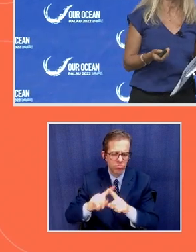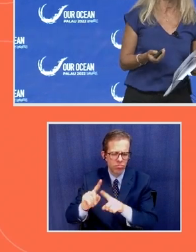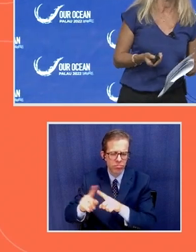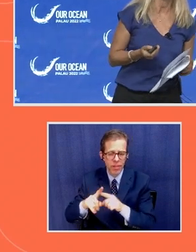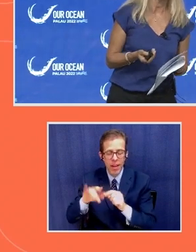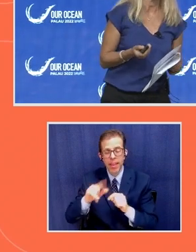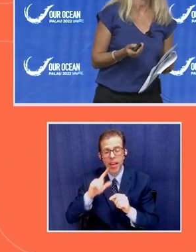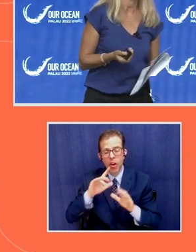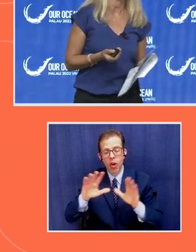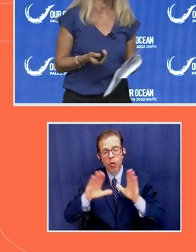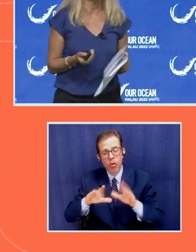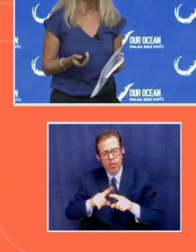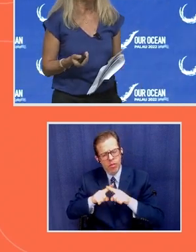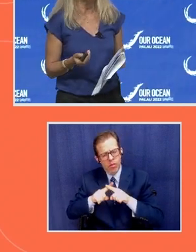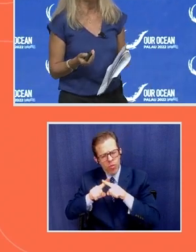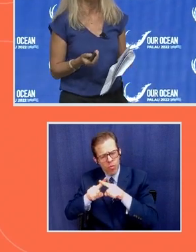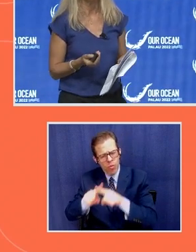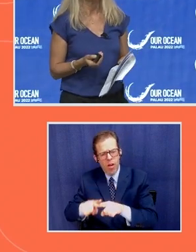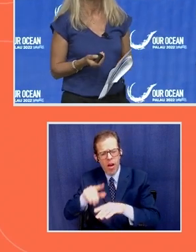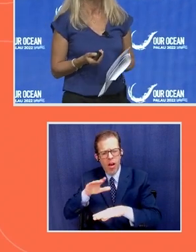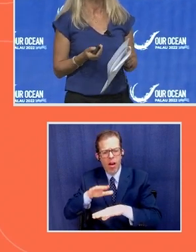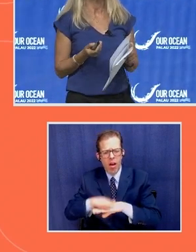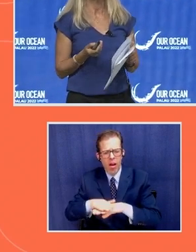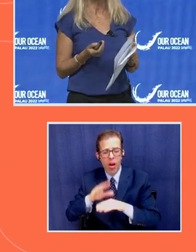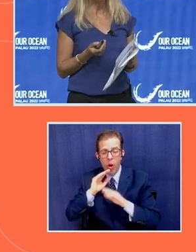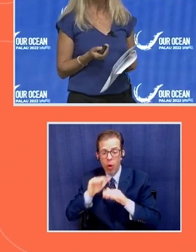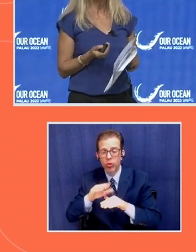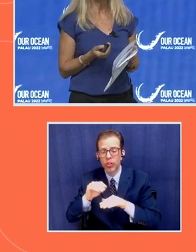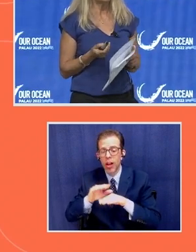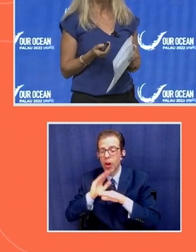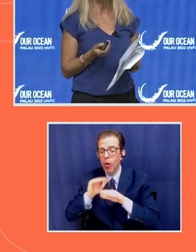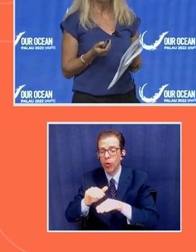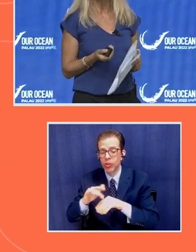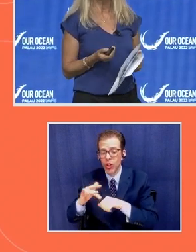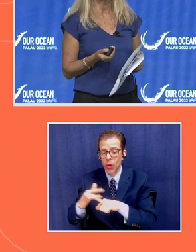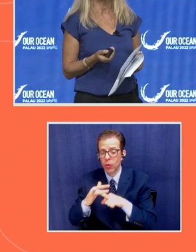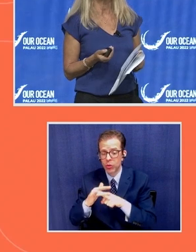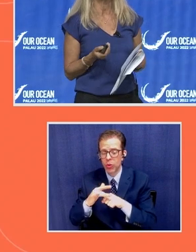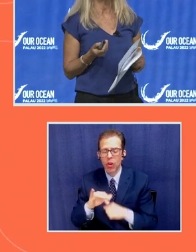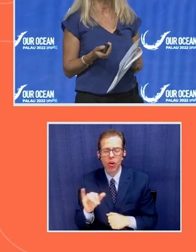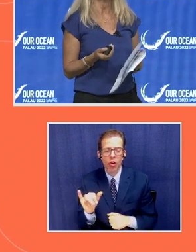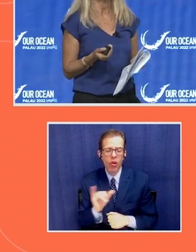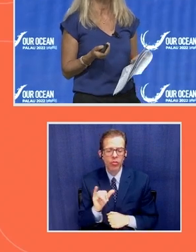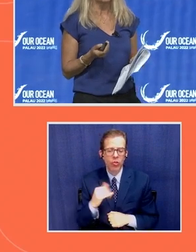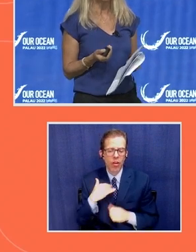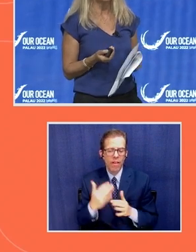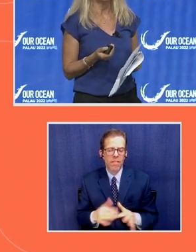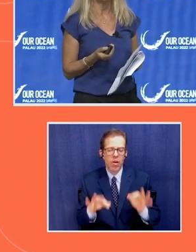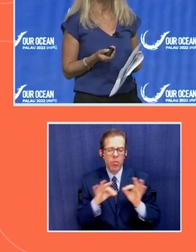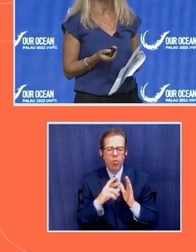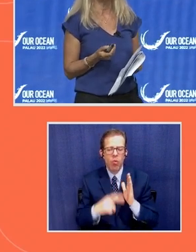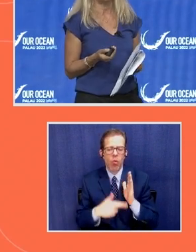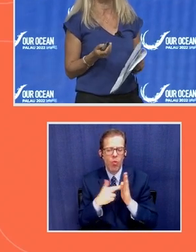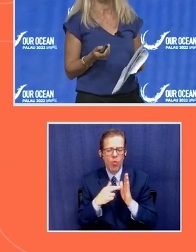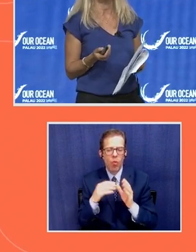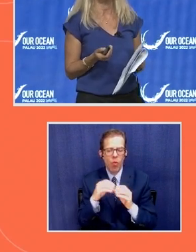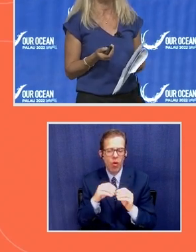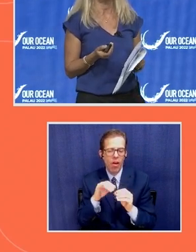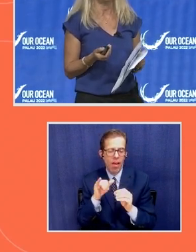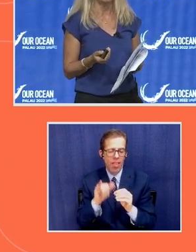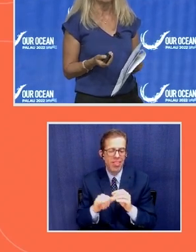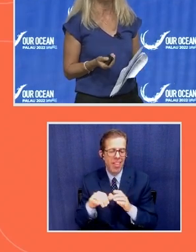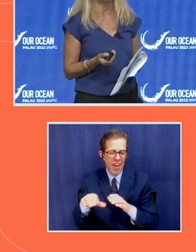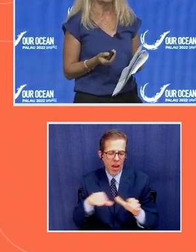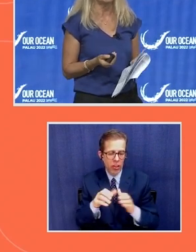reliant on ocean and ocean resources, and also have an important role in leading action in conservation